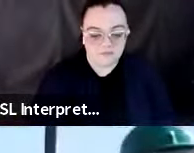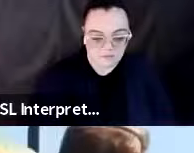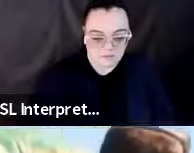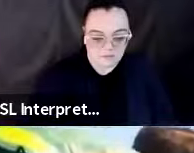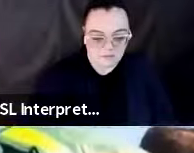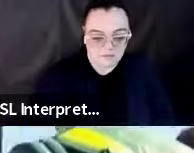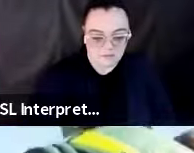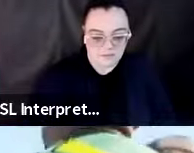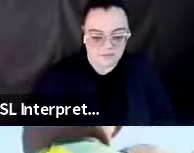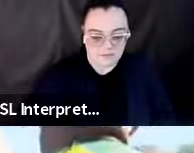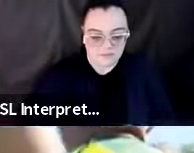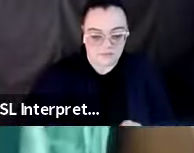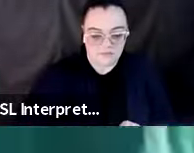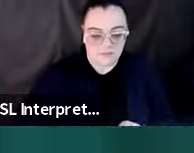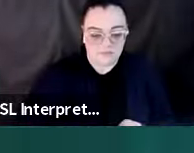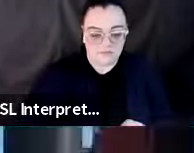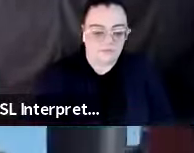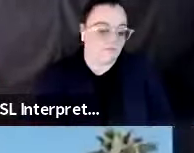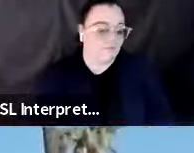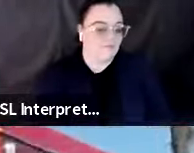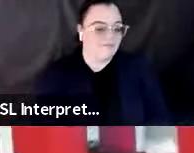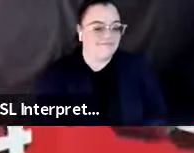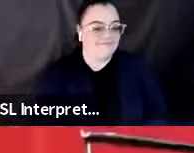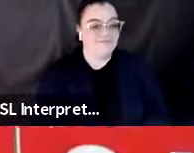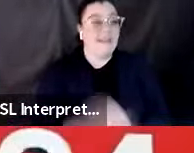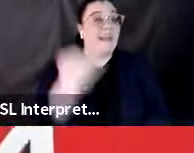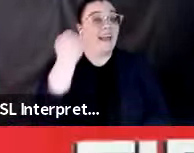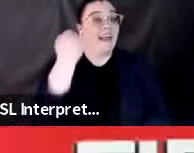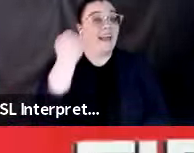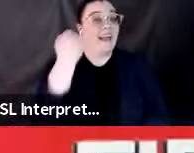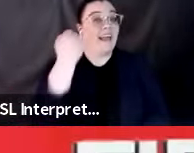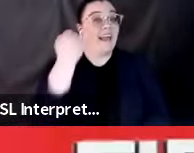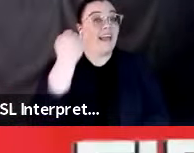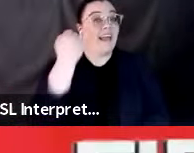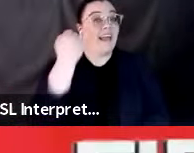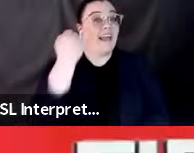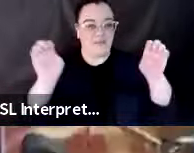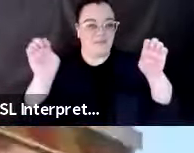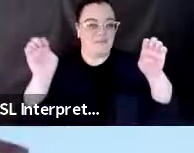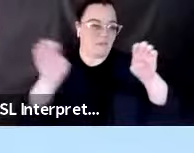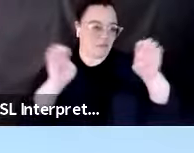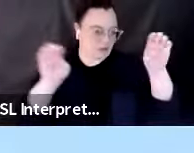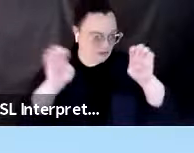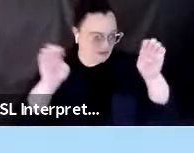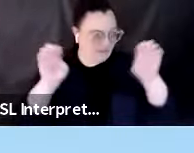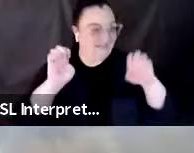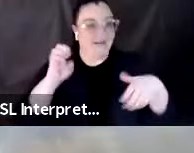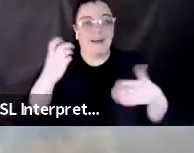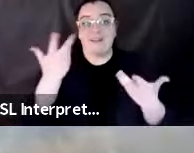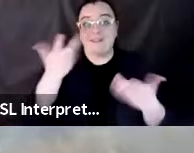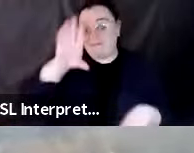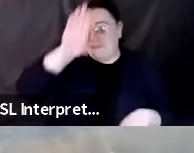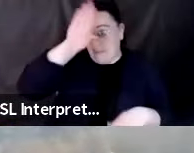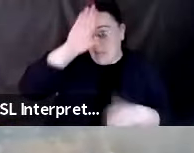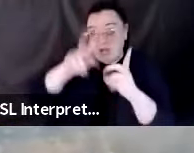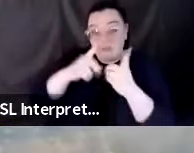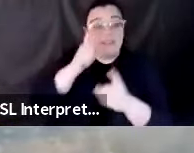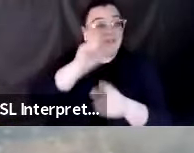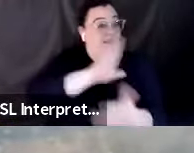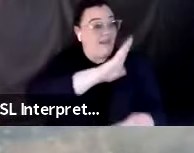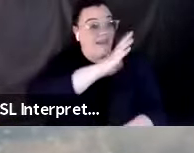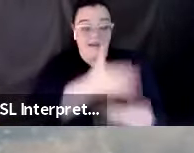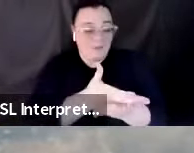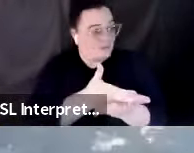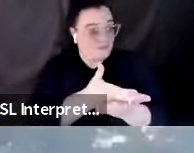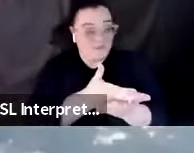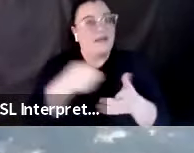If there is a public emergency, the fire department is not coming. They have to go to